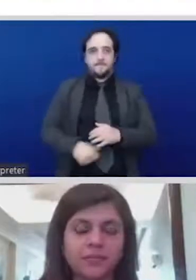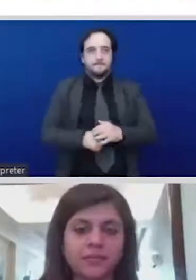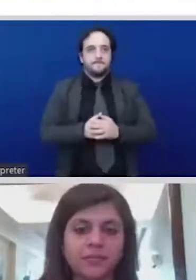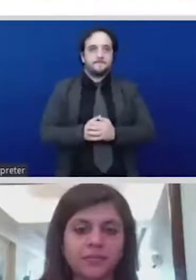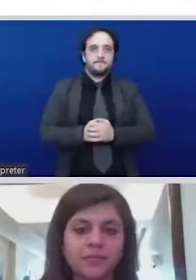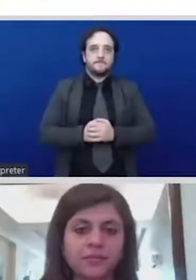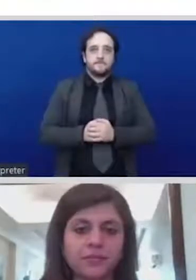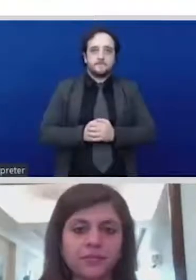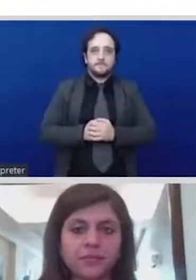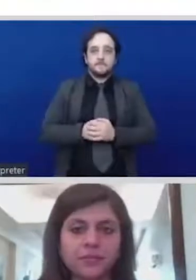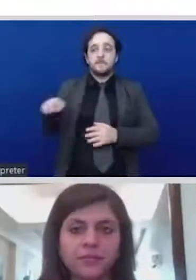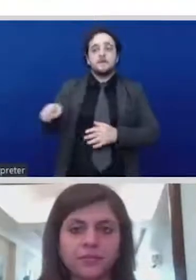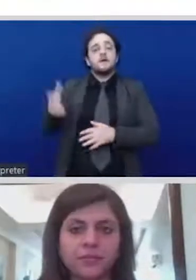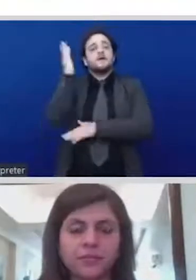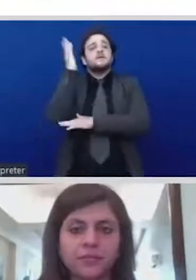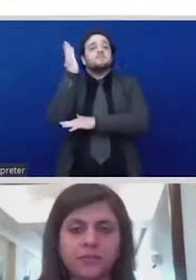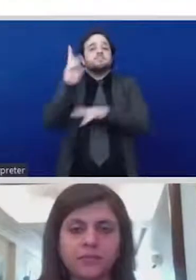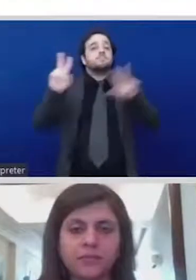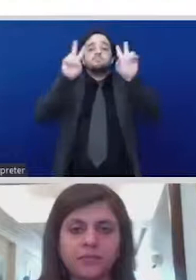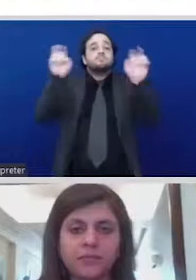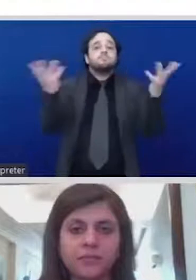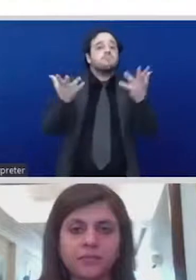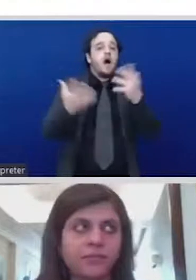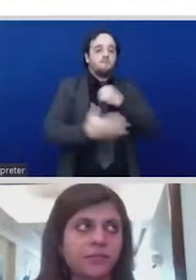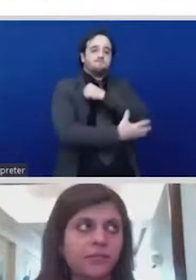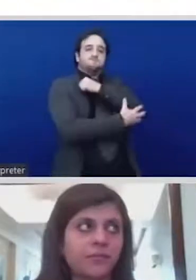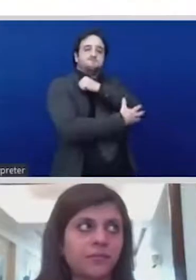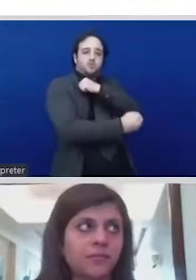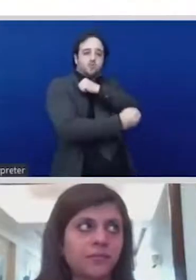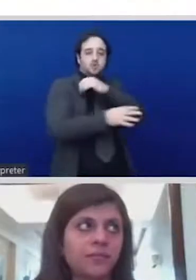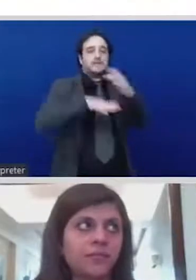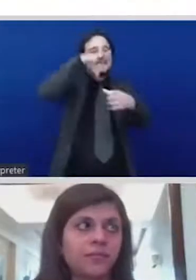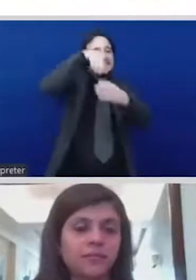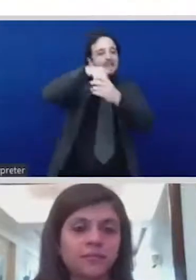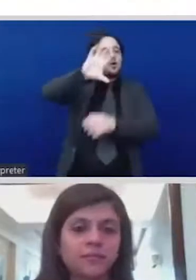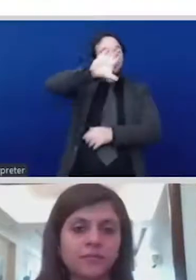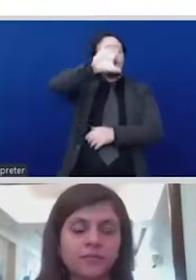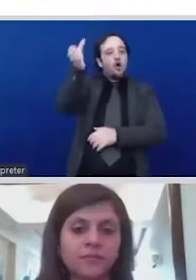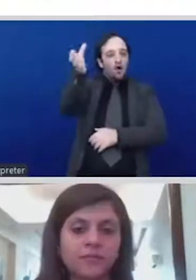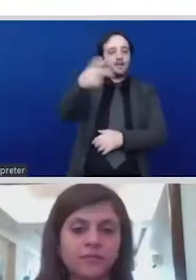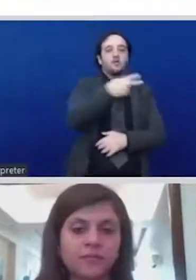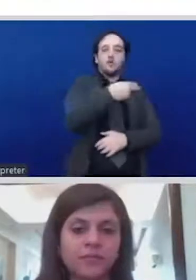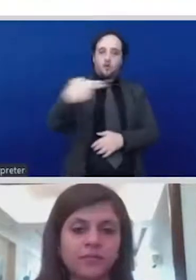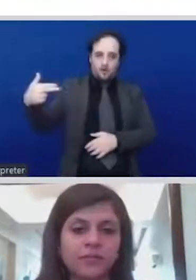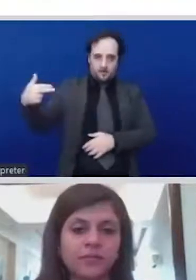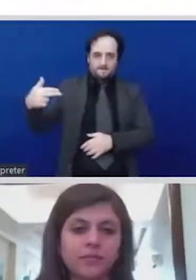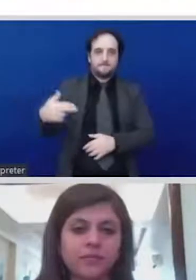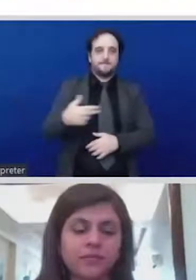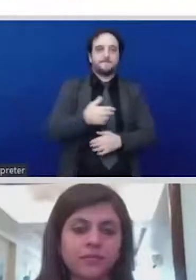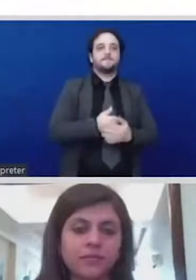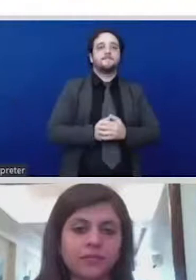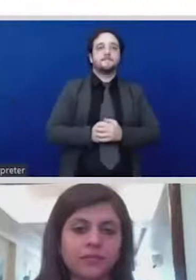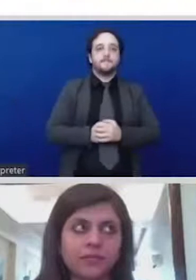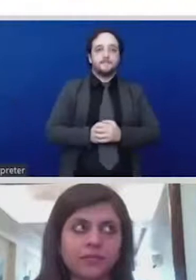we have the pleasure to have Rabin to tell us you know from the perspective from the